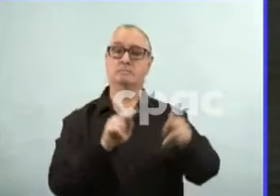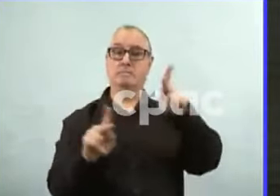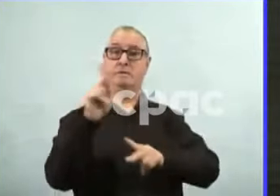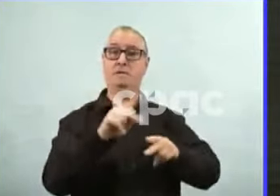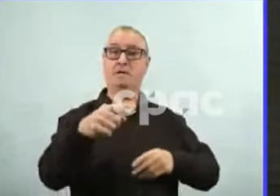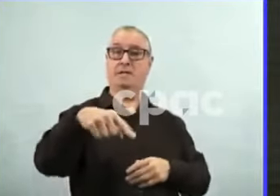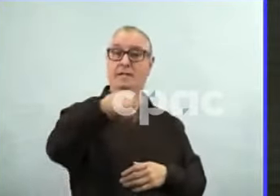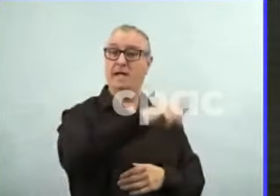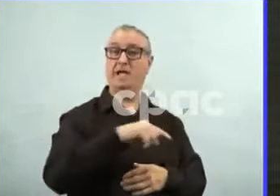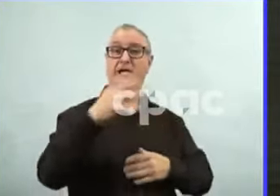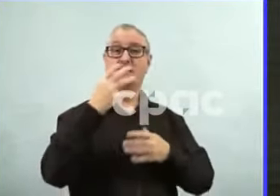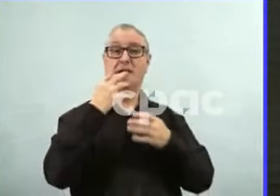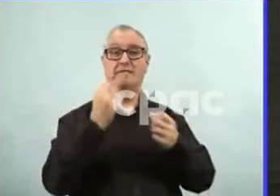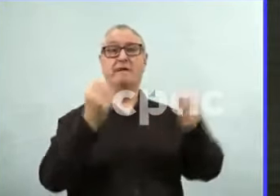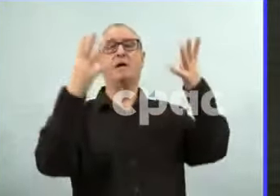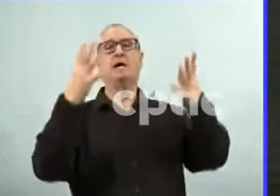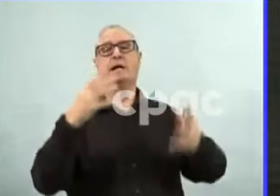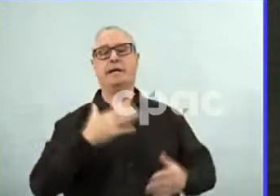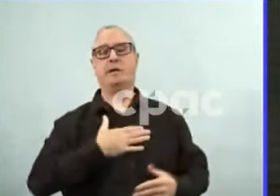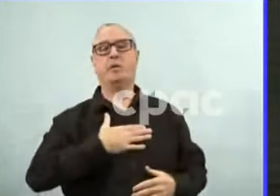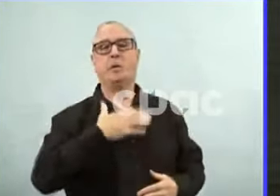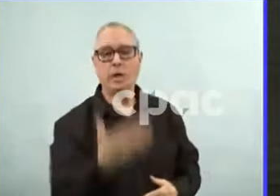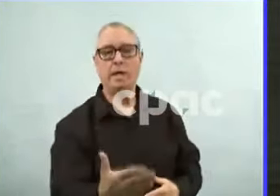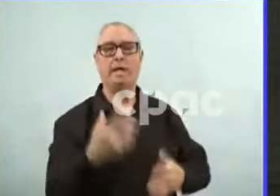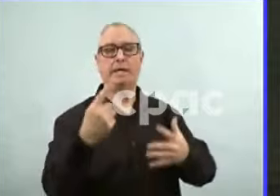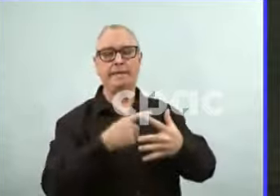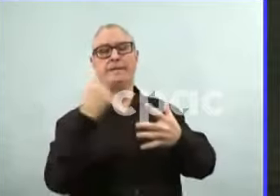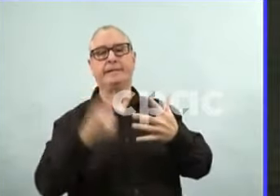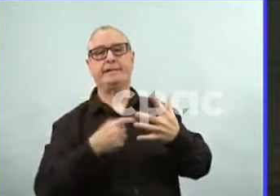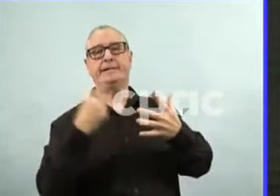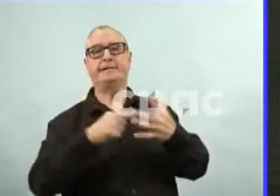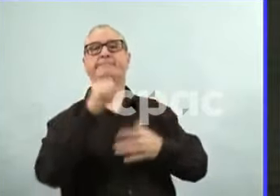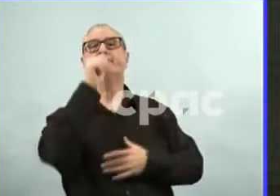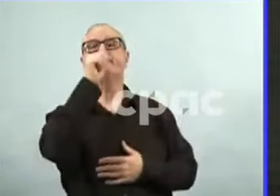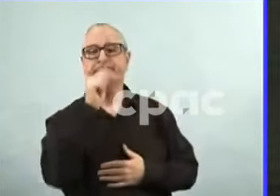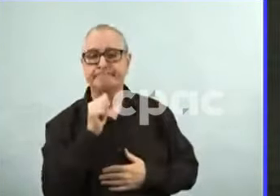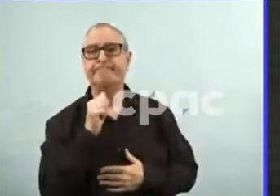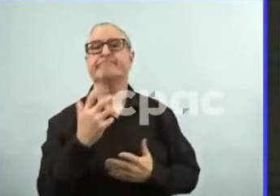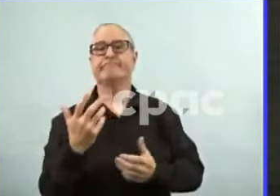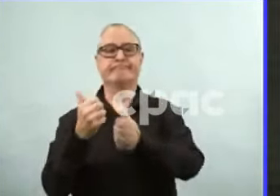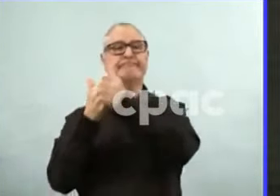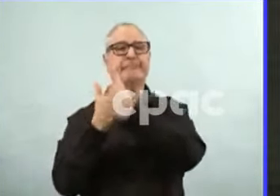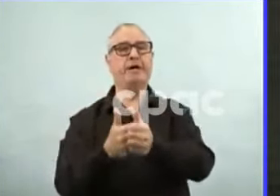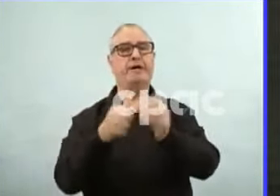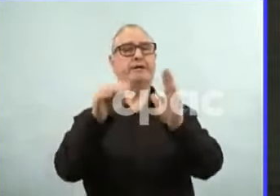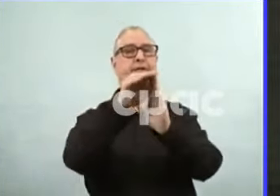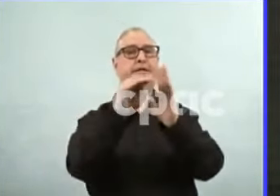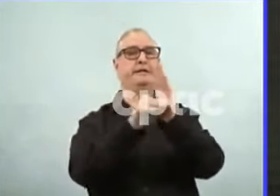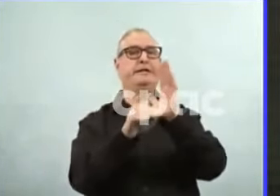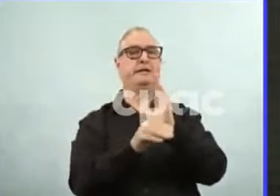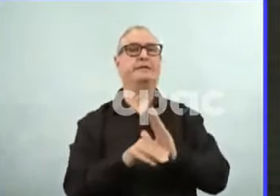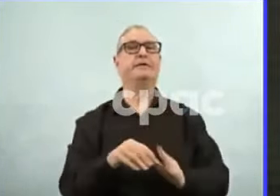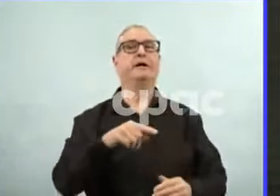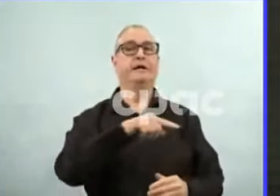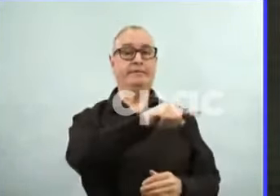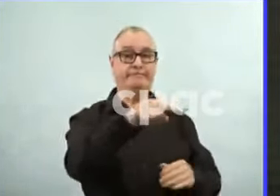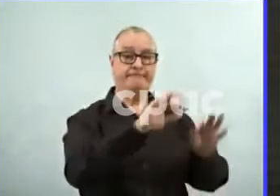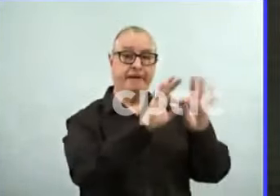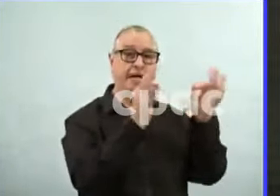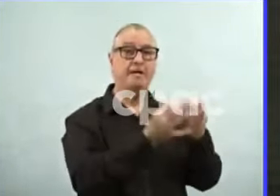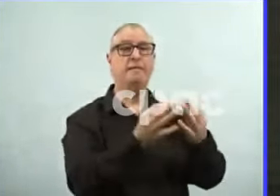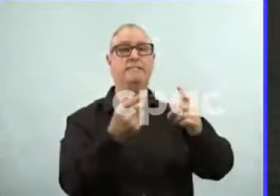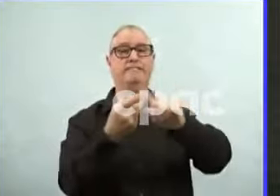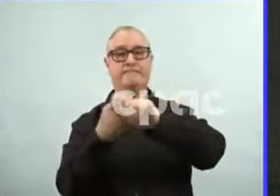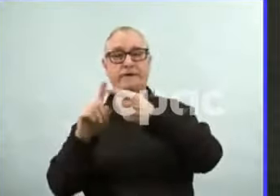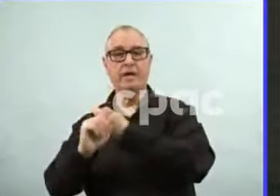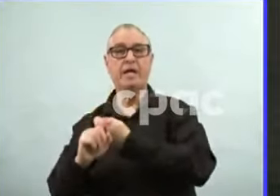all frustrated to some degree, you know, people who have followed the restrictions and limited their interactions with friends and family. I know we've caused some